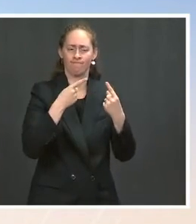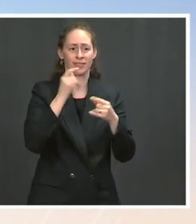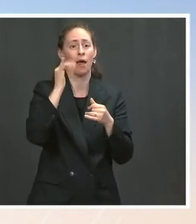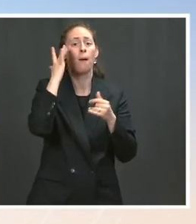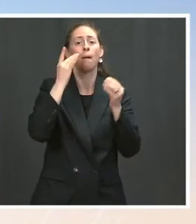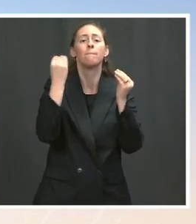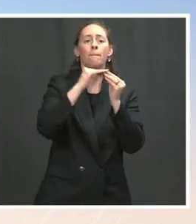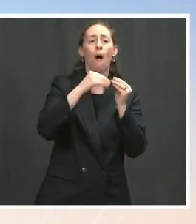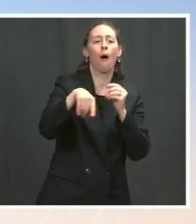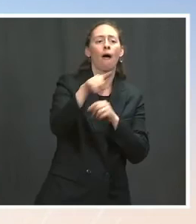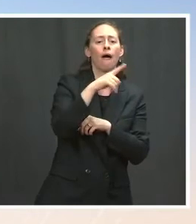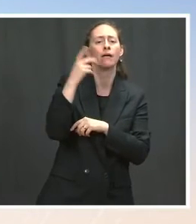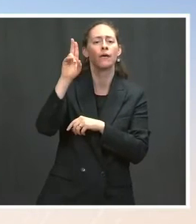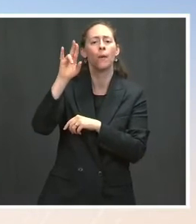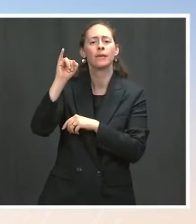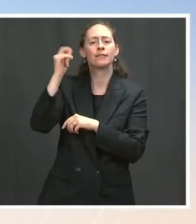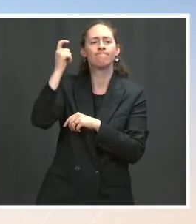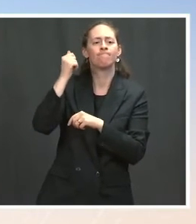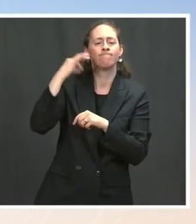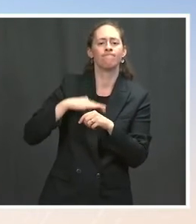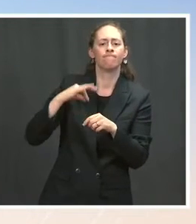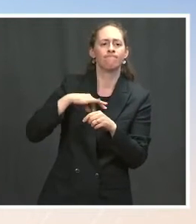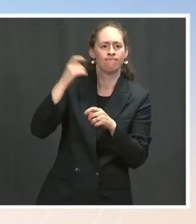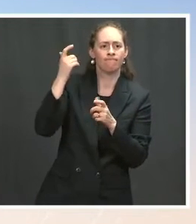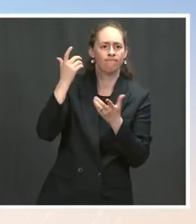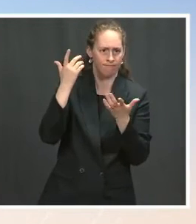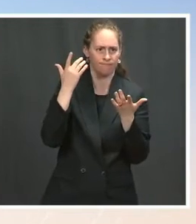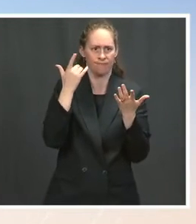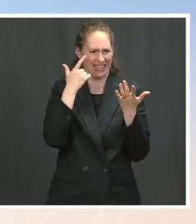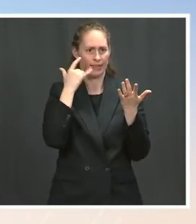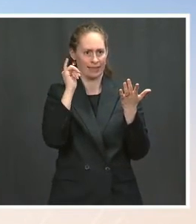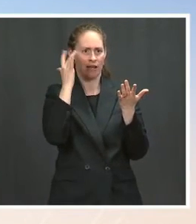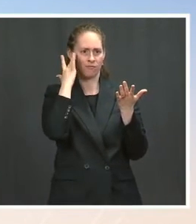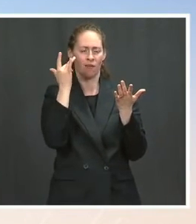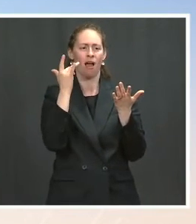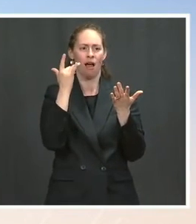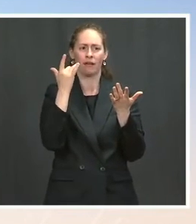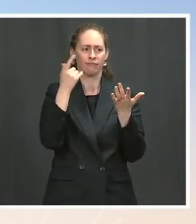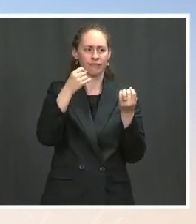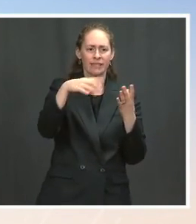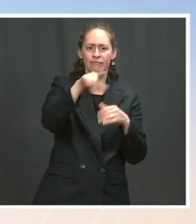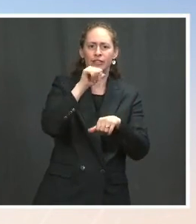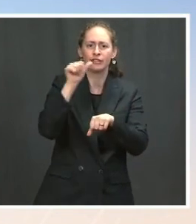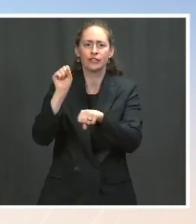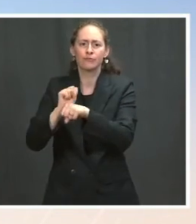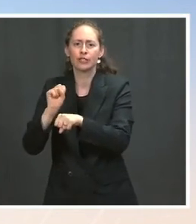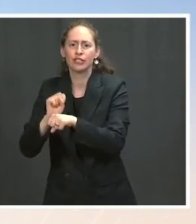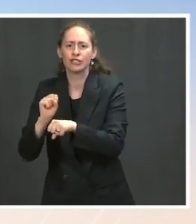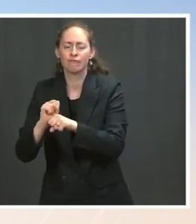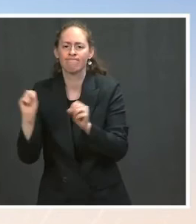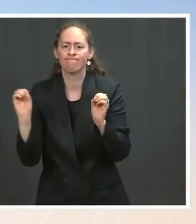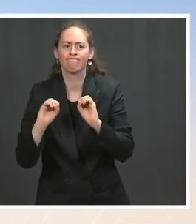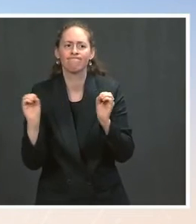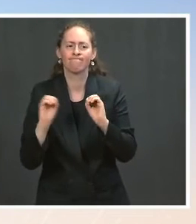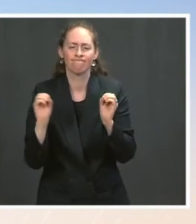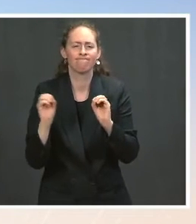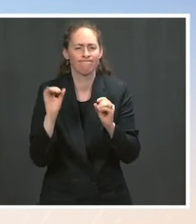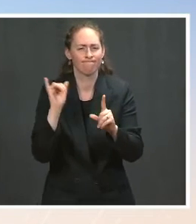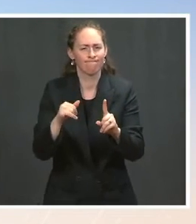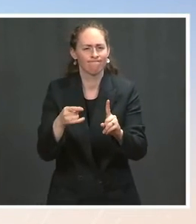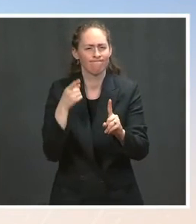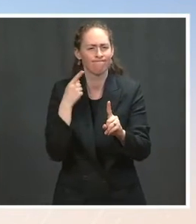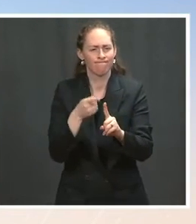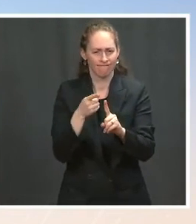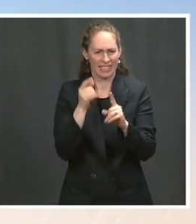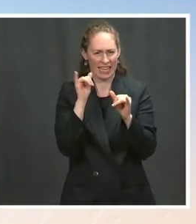bigger factors that were contributing have been contributing to the numbers we saw on friday that's what we're working to address uh